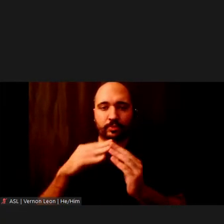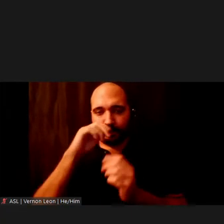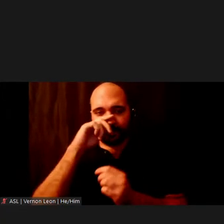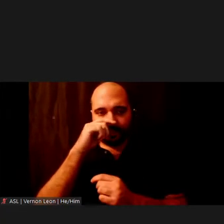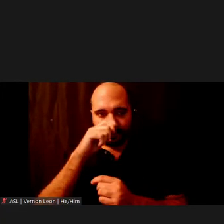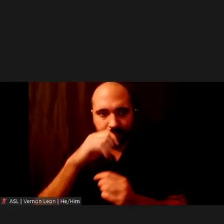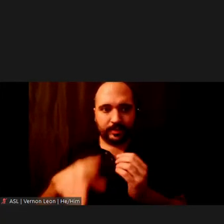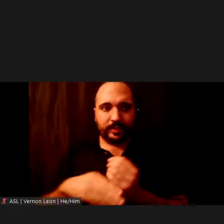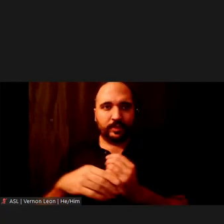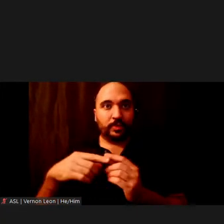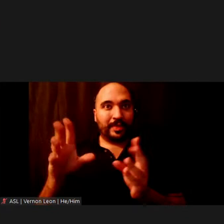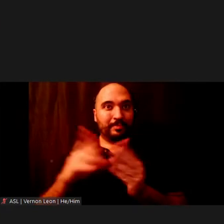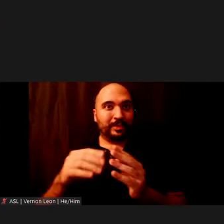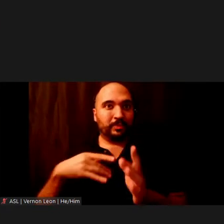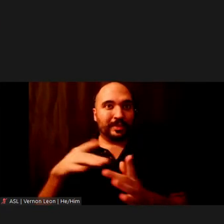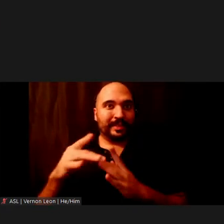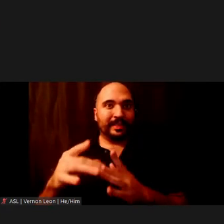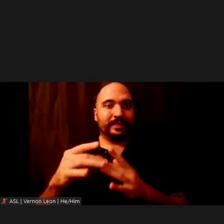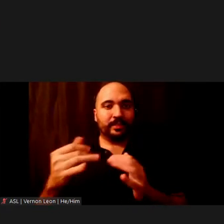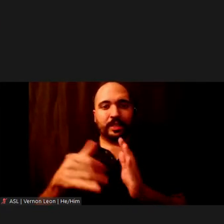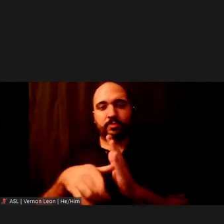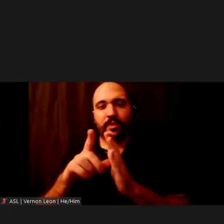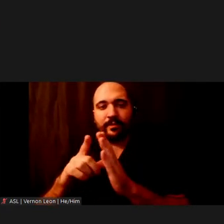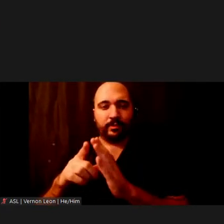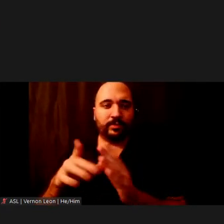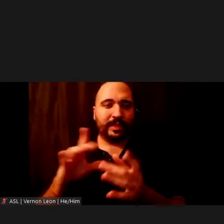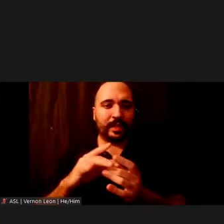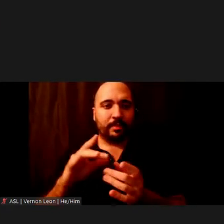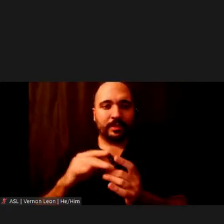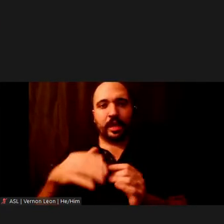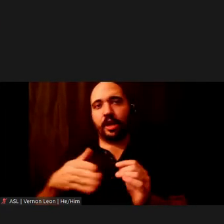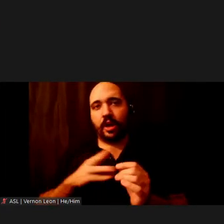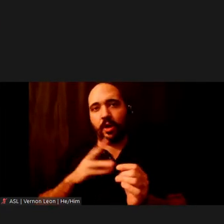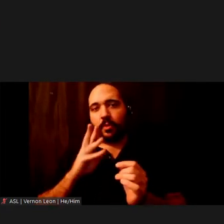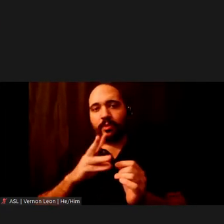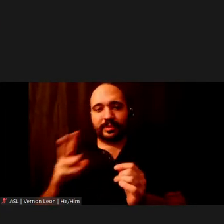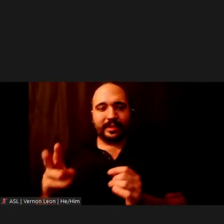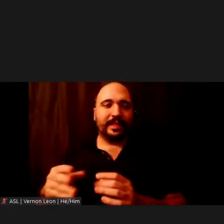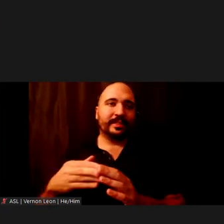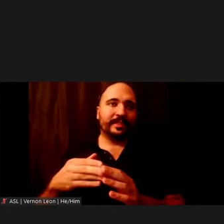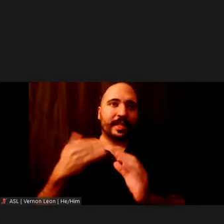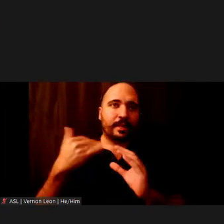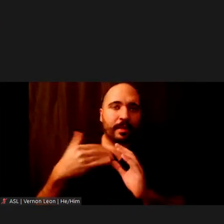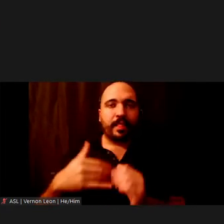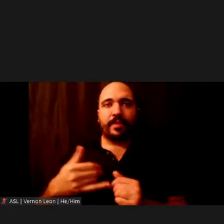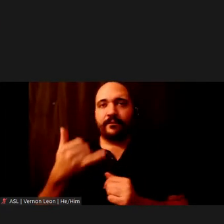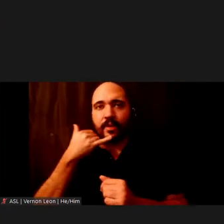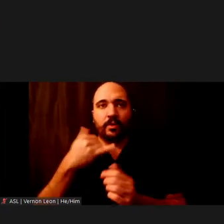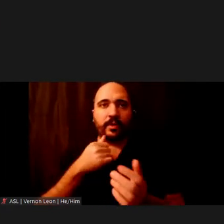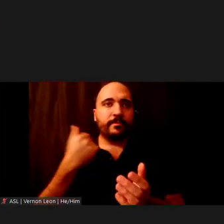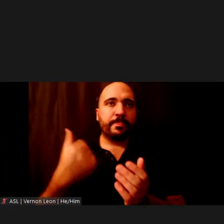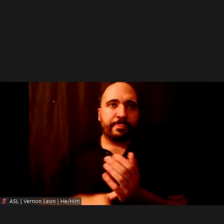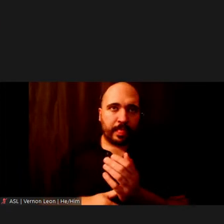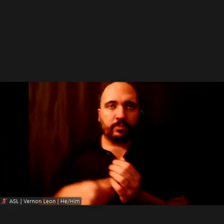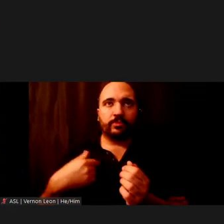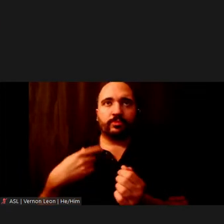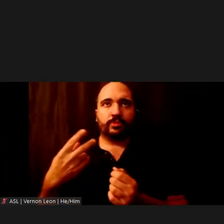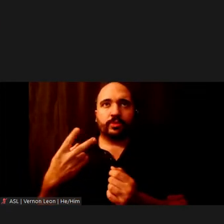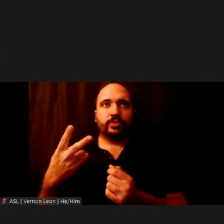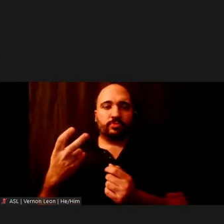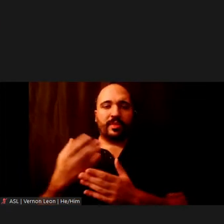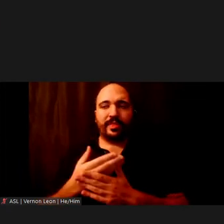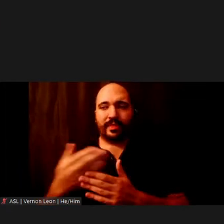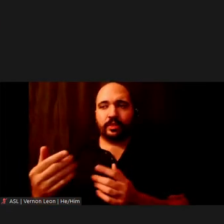meetings like today, reviewing comments submitted on our website, from email, by phone and by mail, we'll be doing two other things to